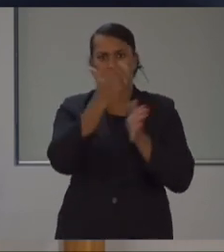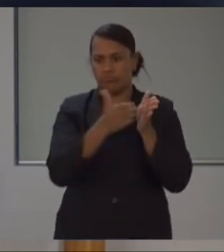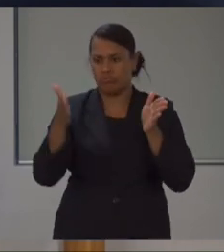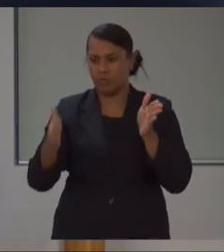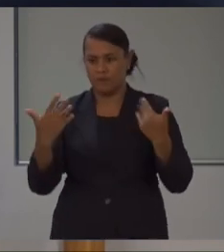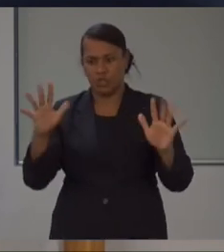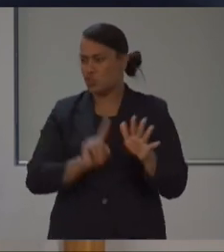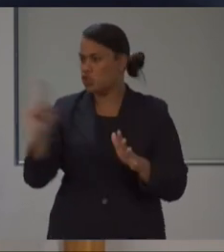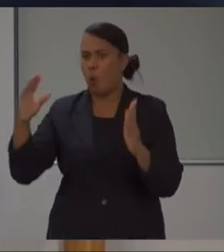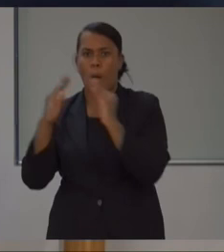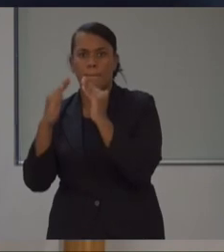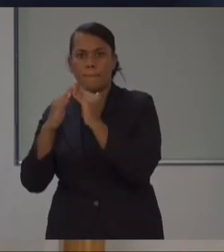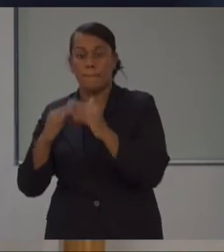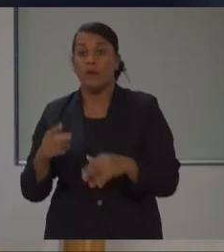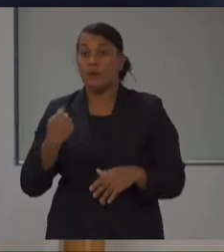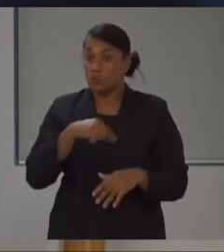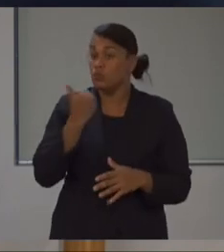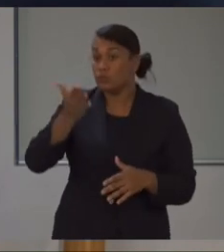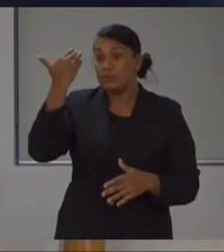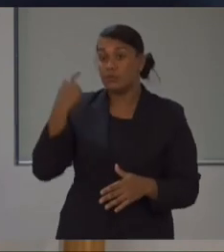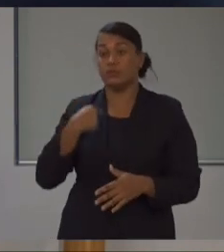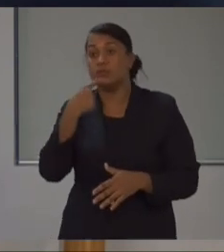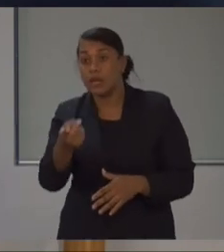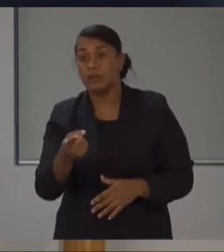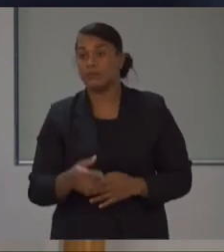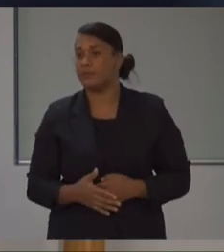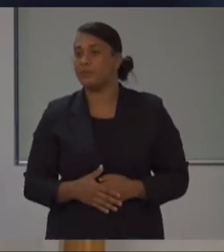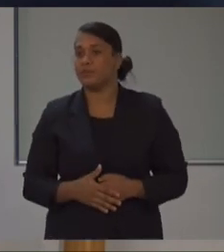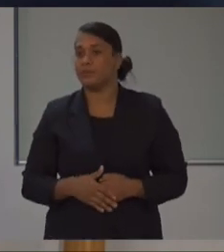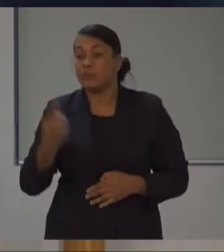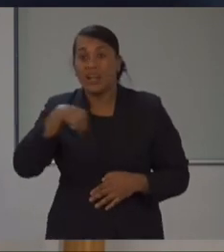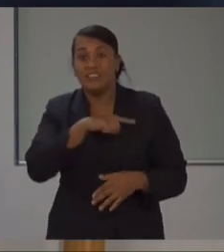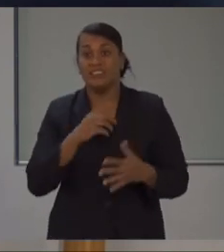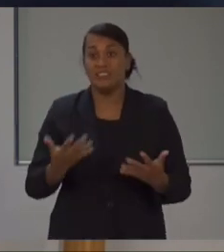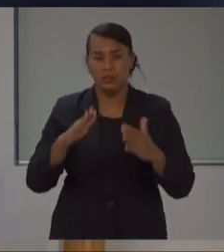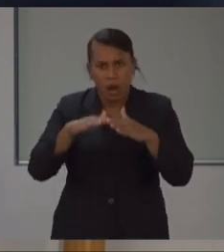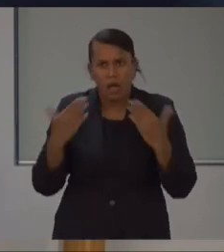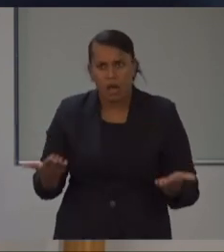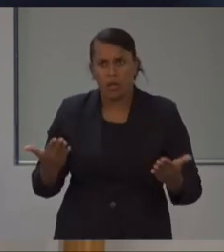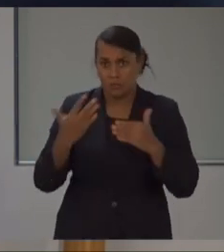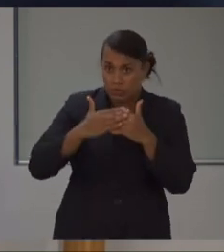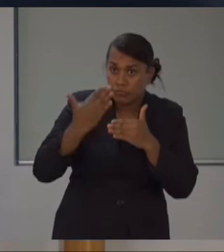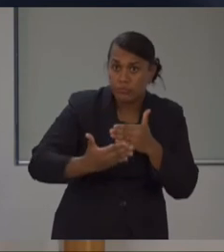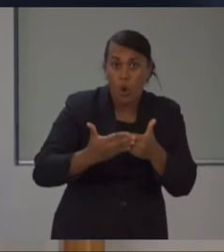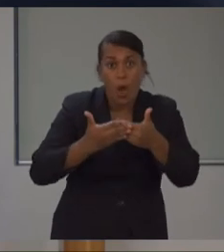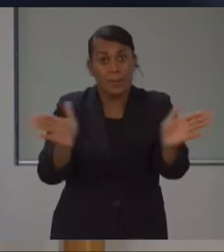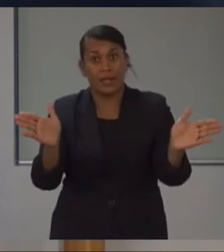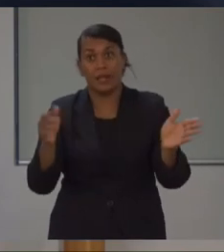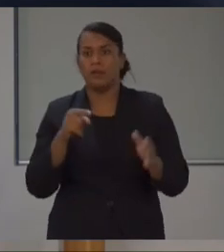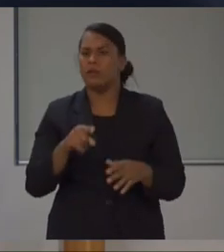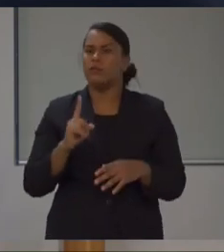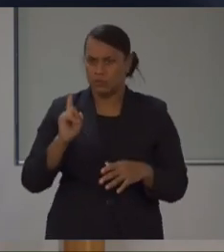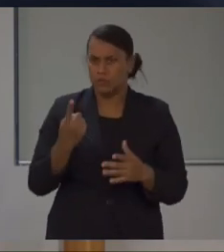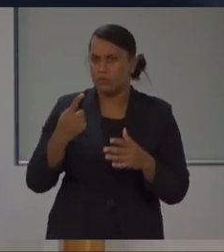So I think, and again, as I've said before, this lifting of certain restrictions do not stop the many layers that we have in place, the